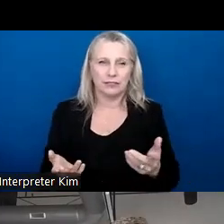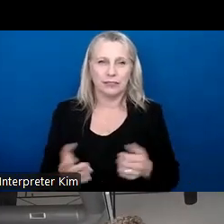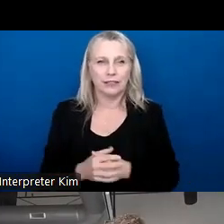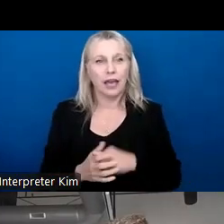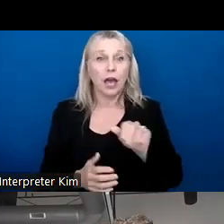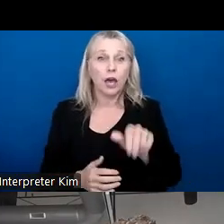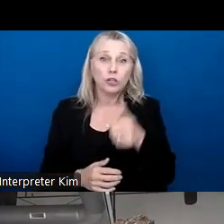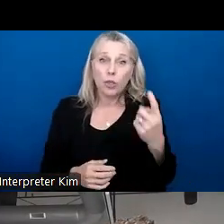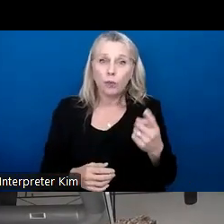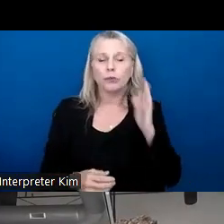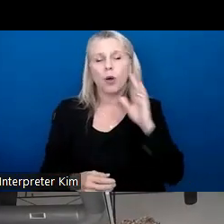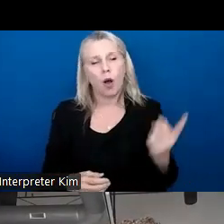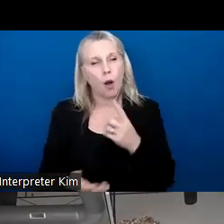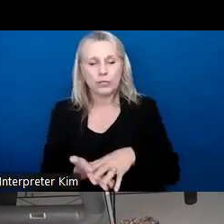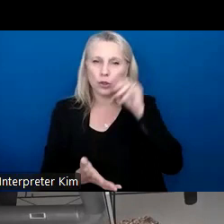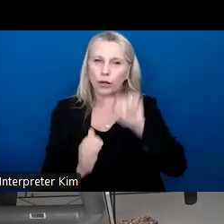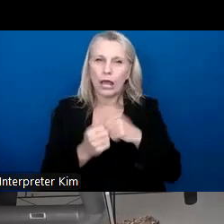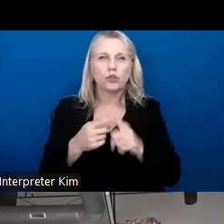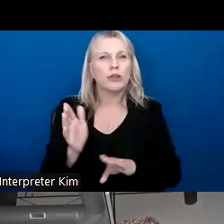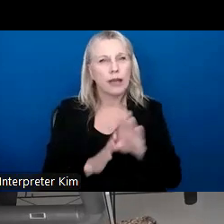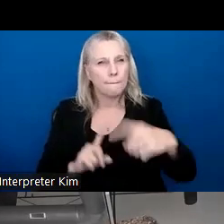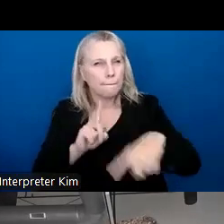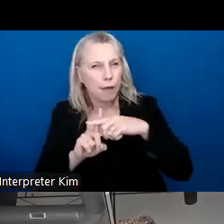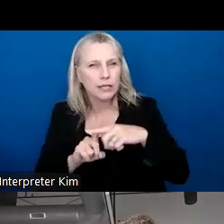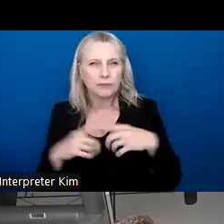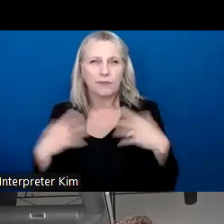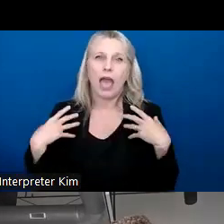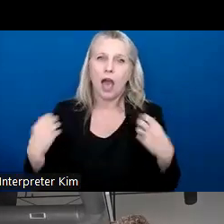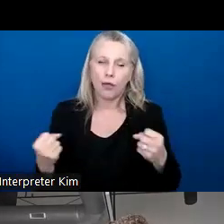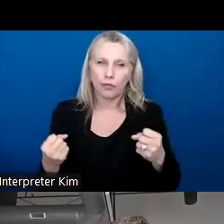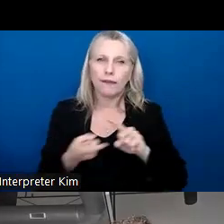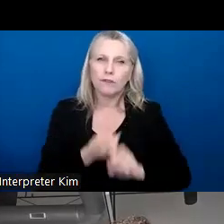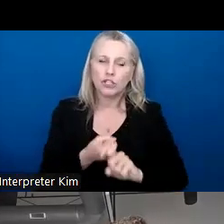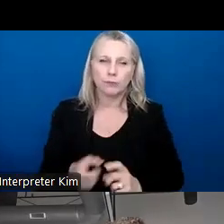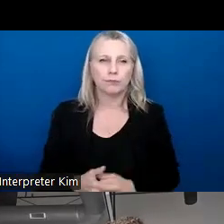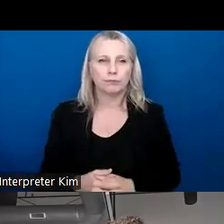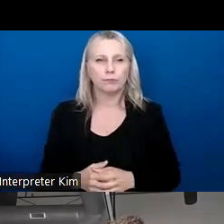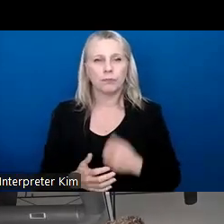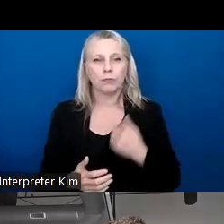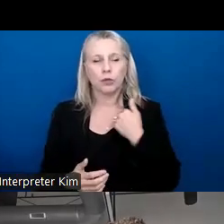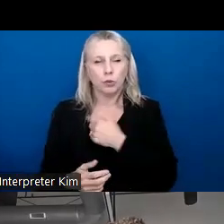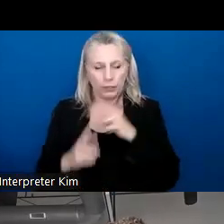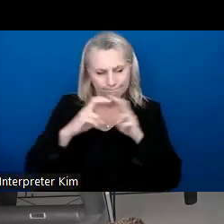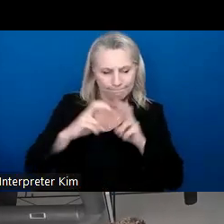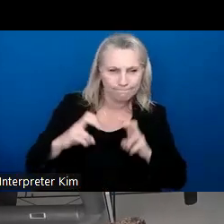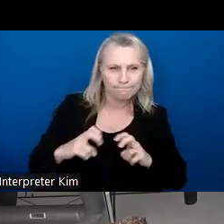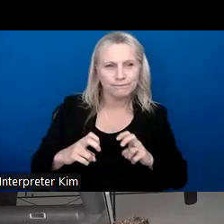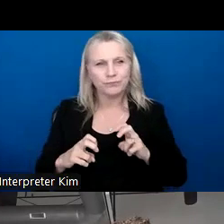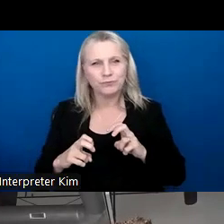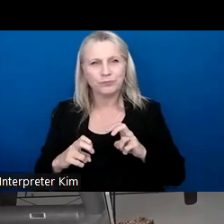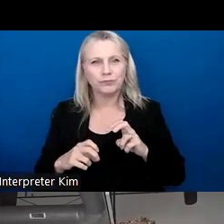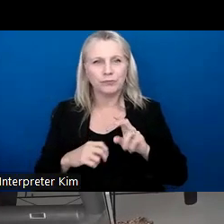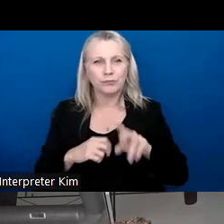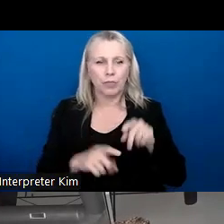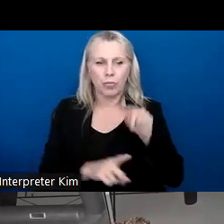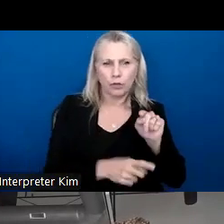you will always learn how to develop positive and healthy friendships. So we are deciphering um, are these your friends?